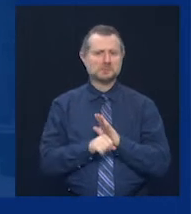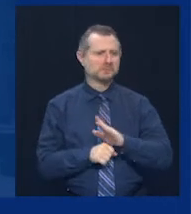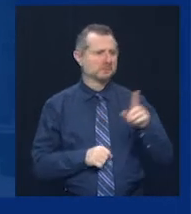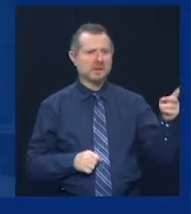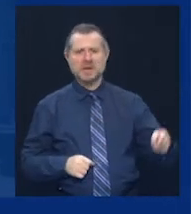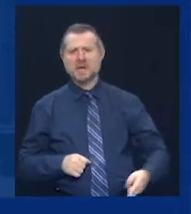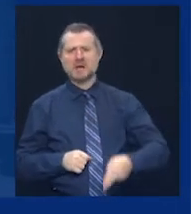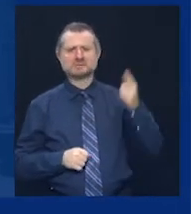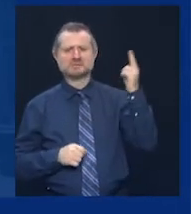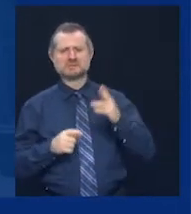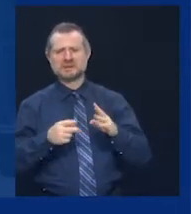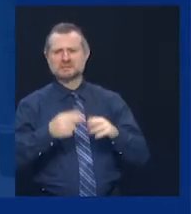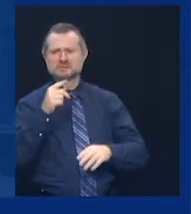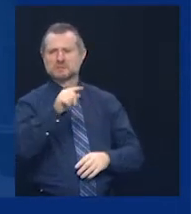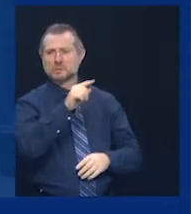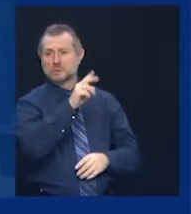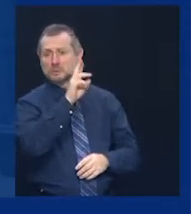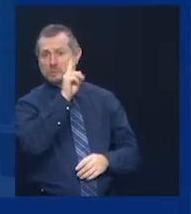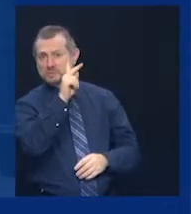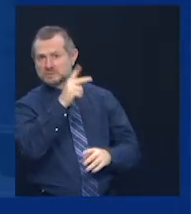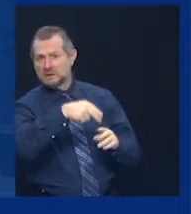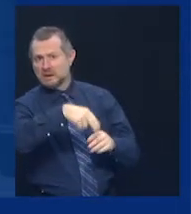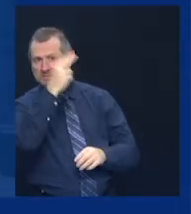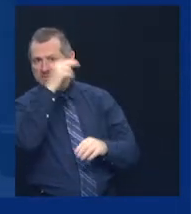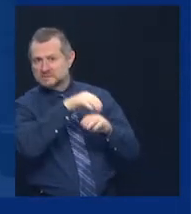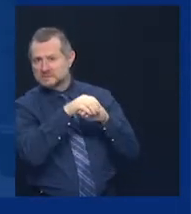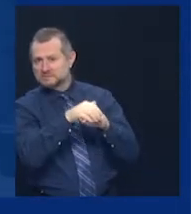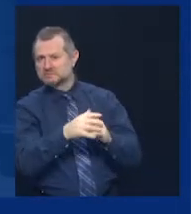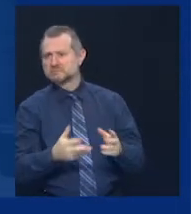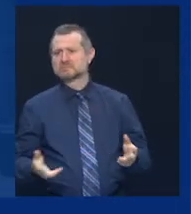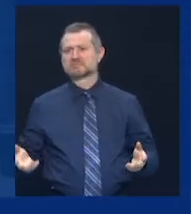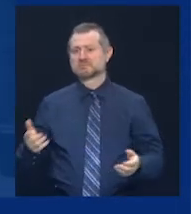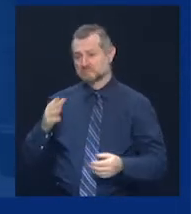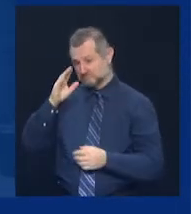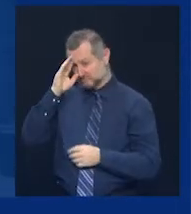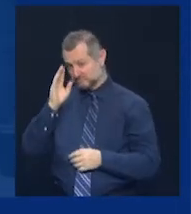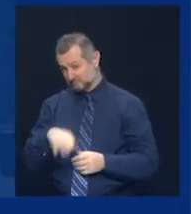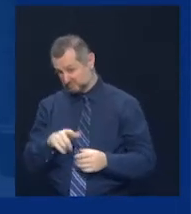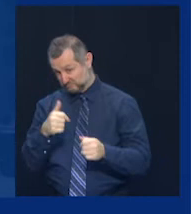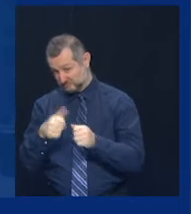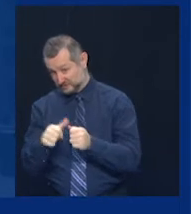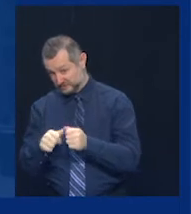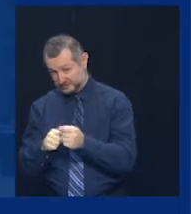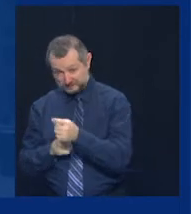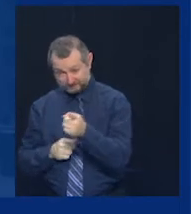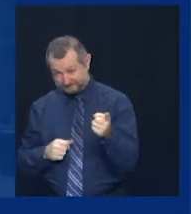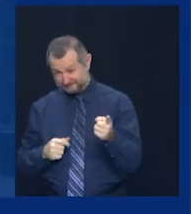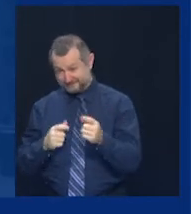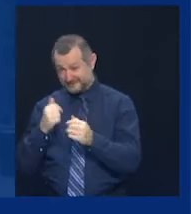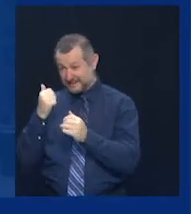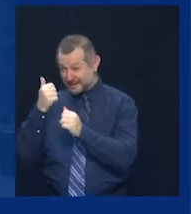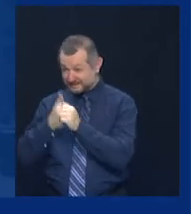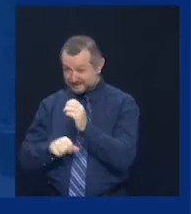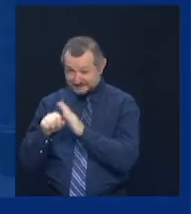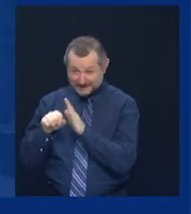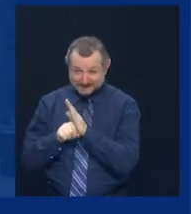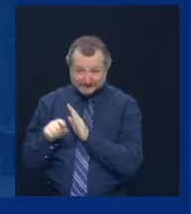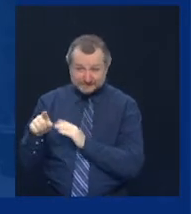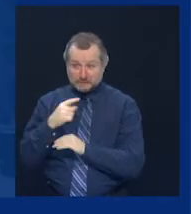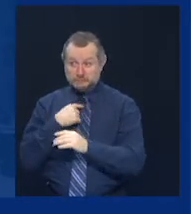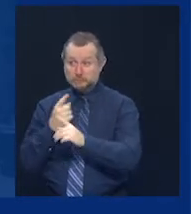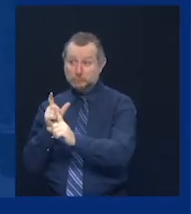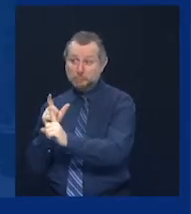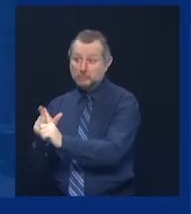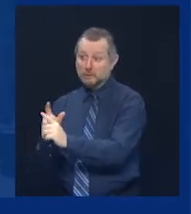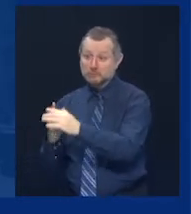UK now, as I said, no state is an island, so you have to protect yourself, and that's what the quarantine rules